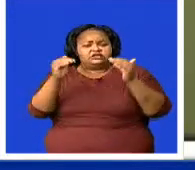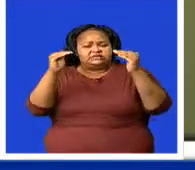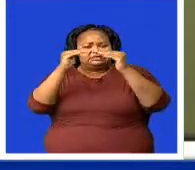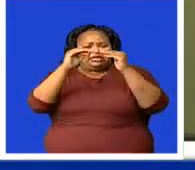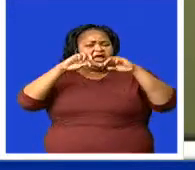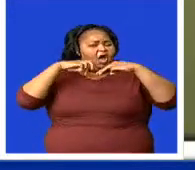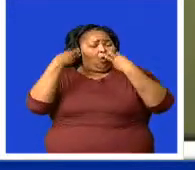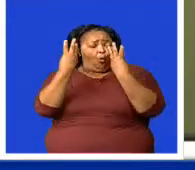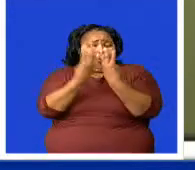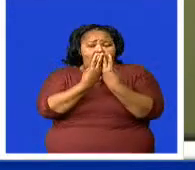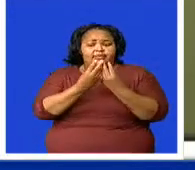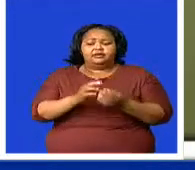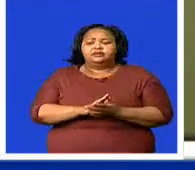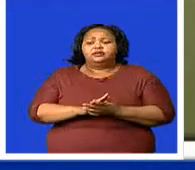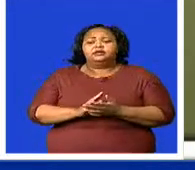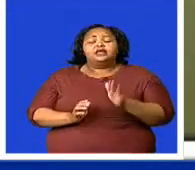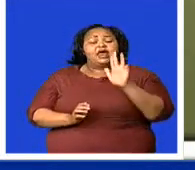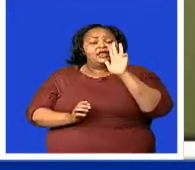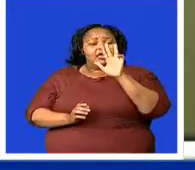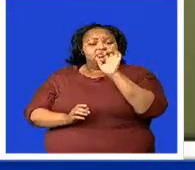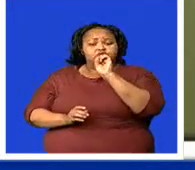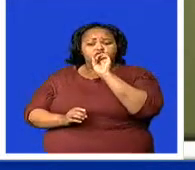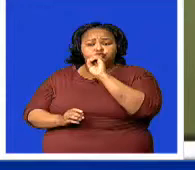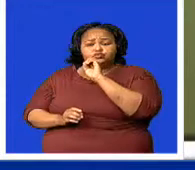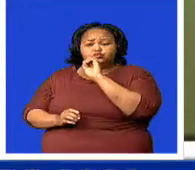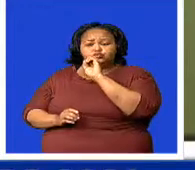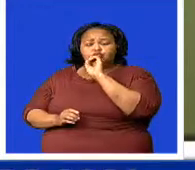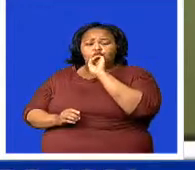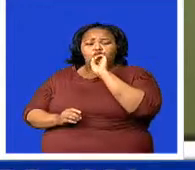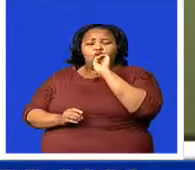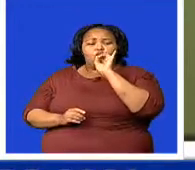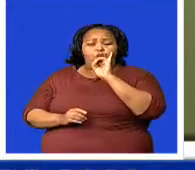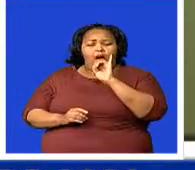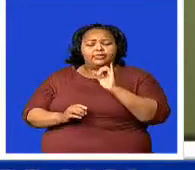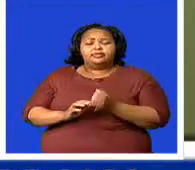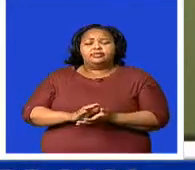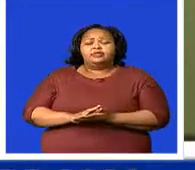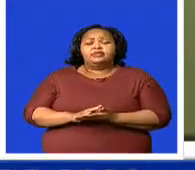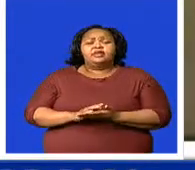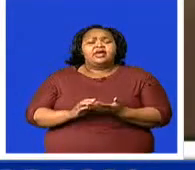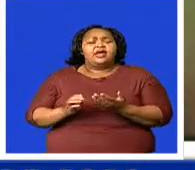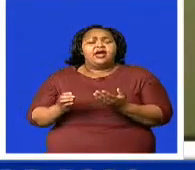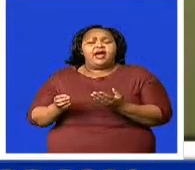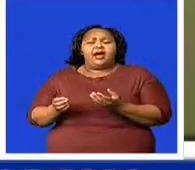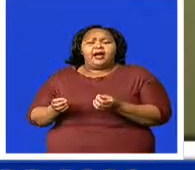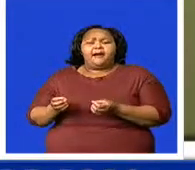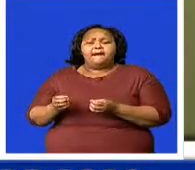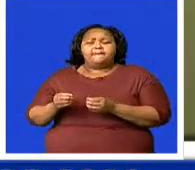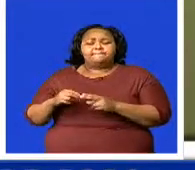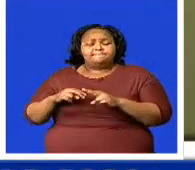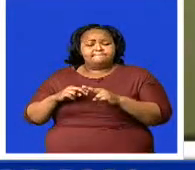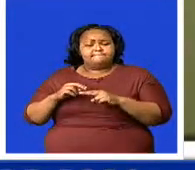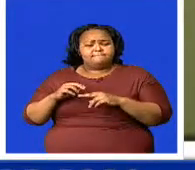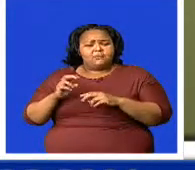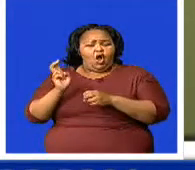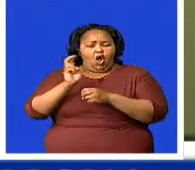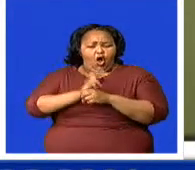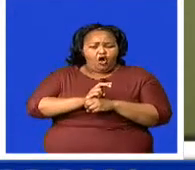9001 2015 in more than 70% of its health facilities.